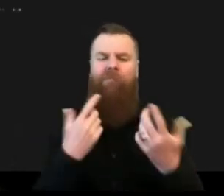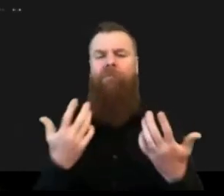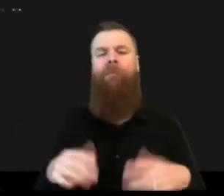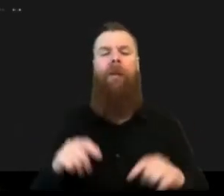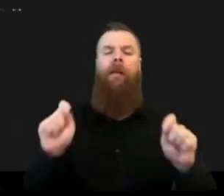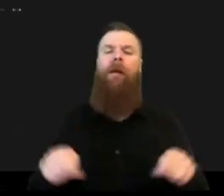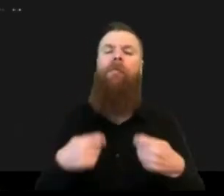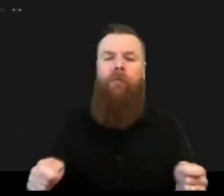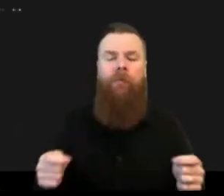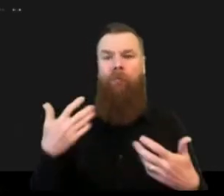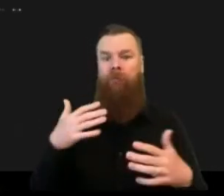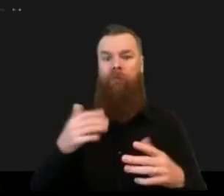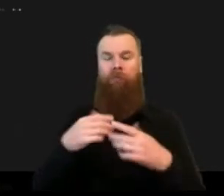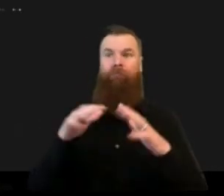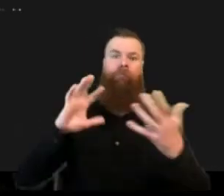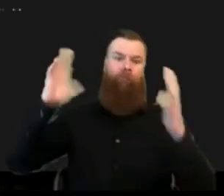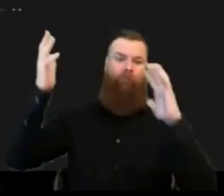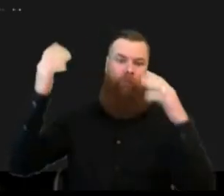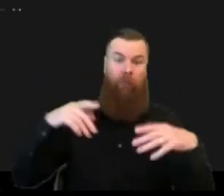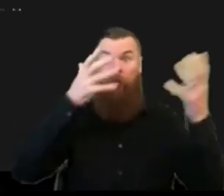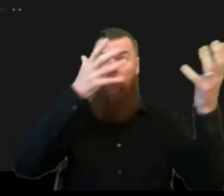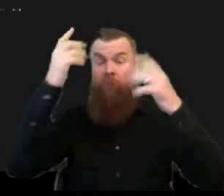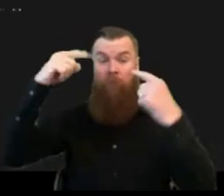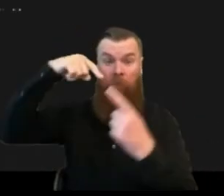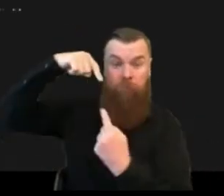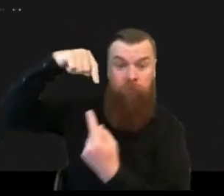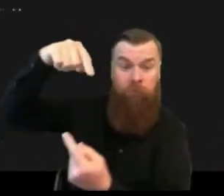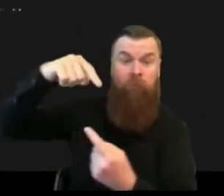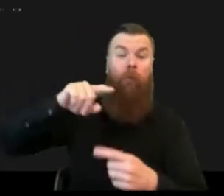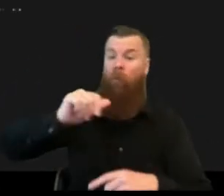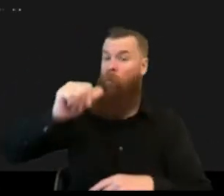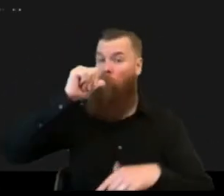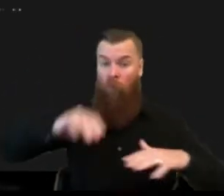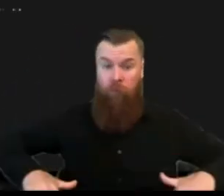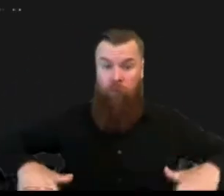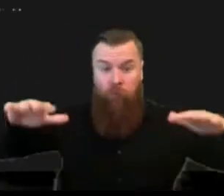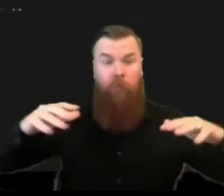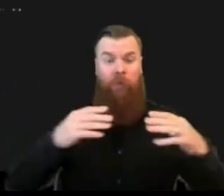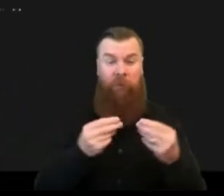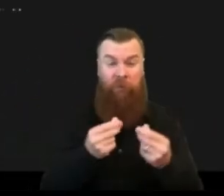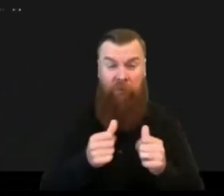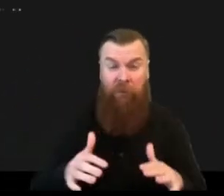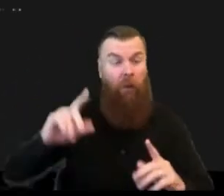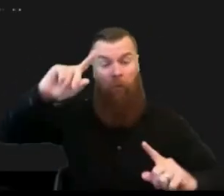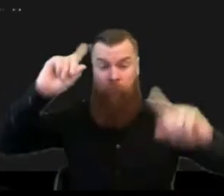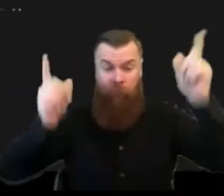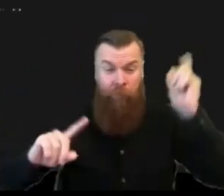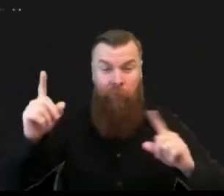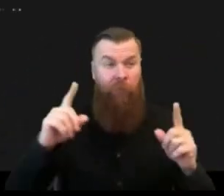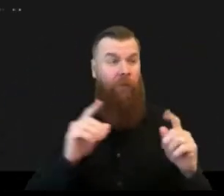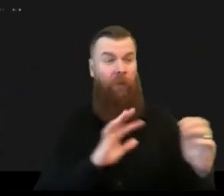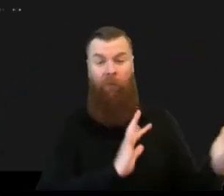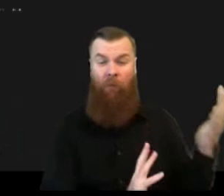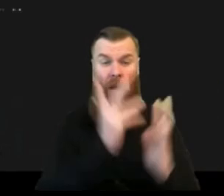uh natural hazards so drought storms wildfires cyclones uh typhoons and uh